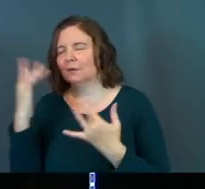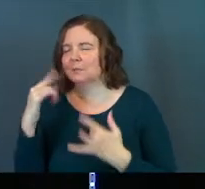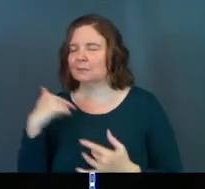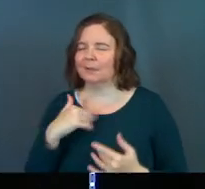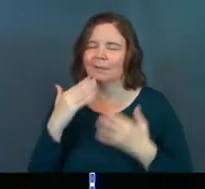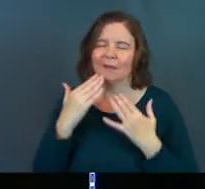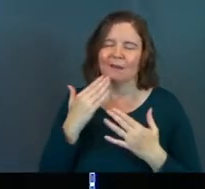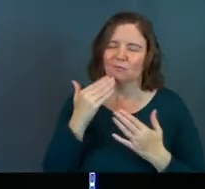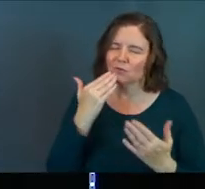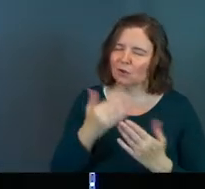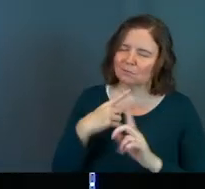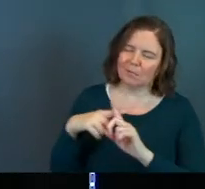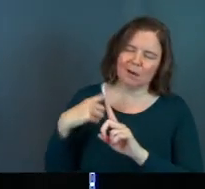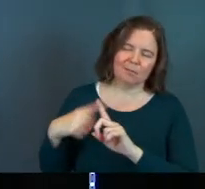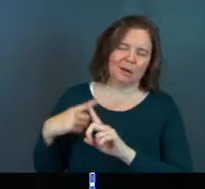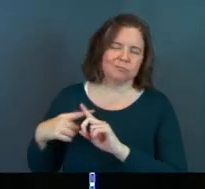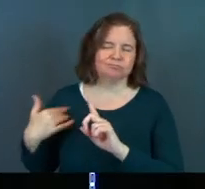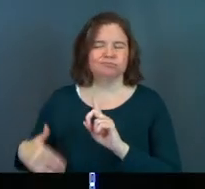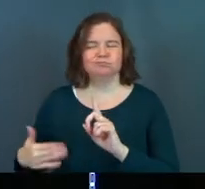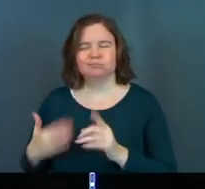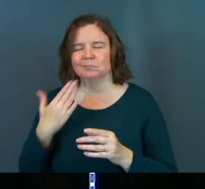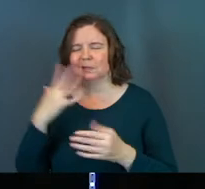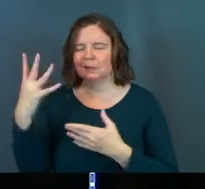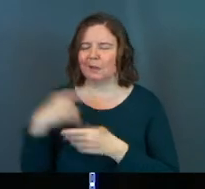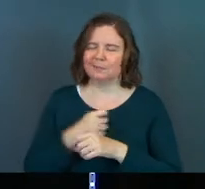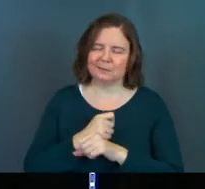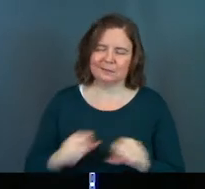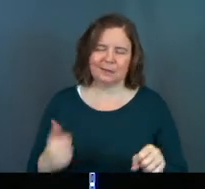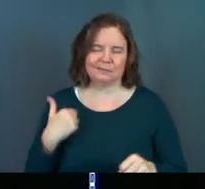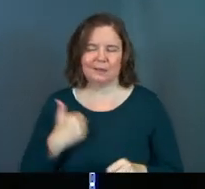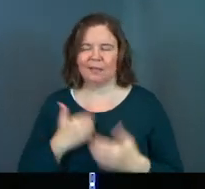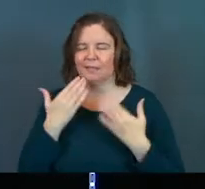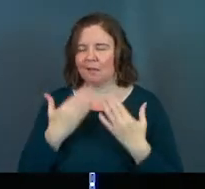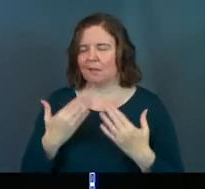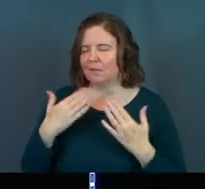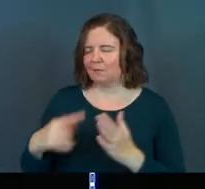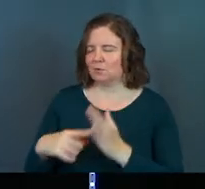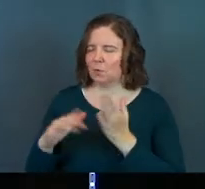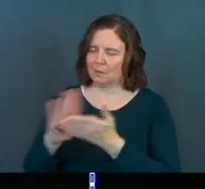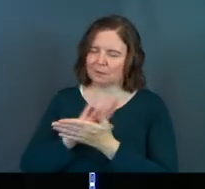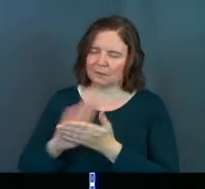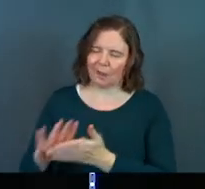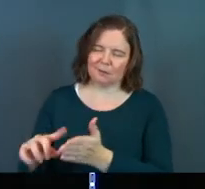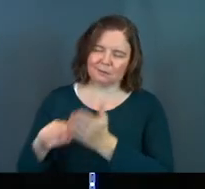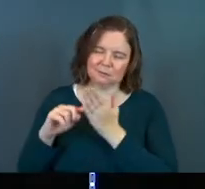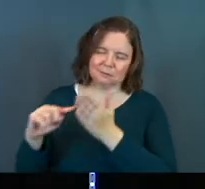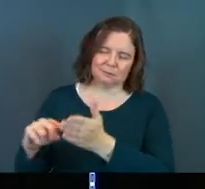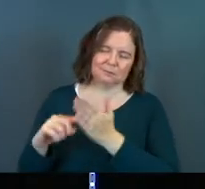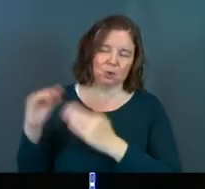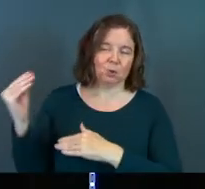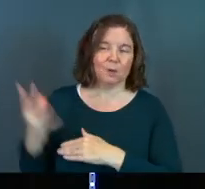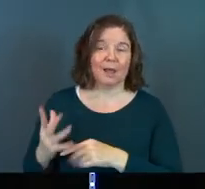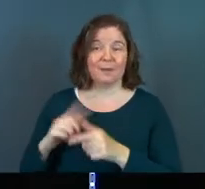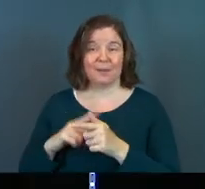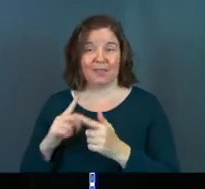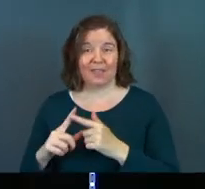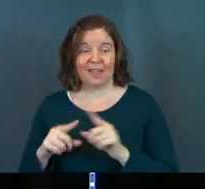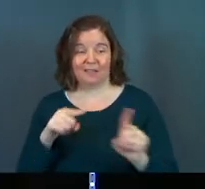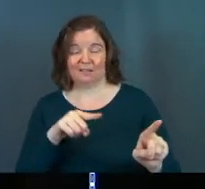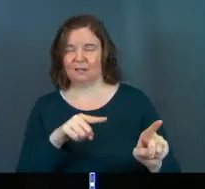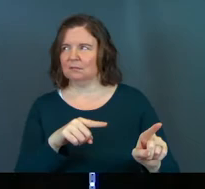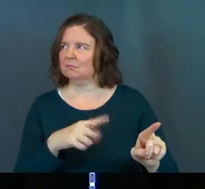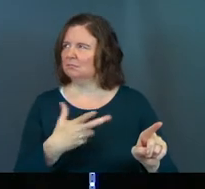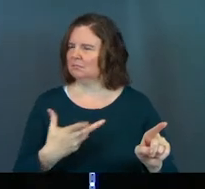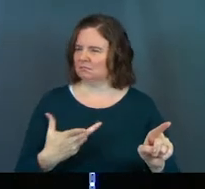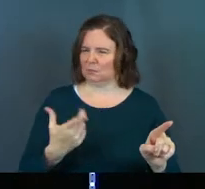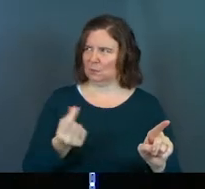You are so good. Thanks for being the God who comes in and takes care of us. Thanks for showing us kindness and grace. And then he does it for these other people,